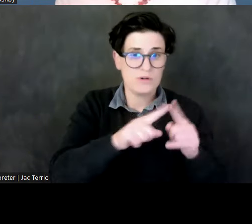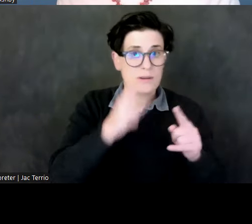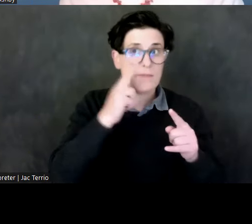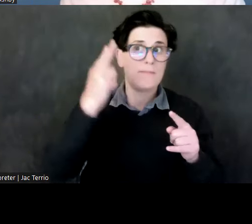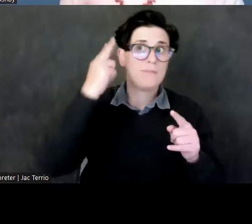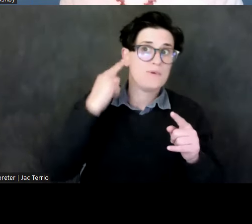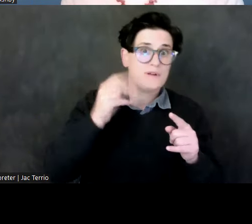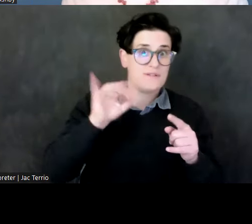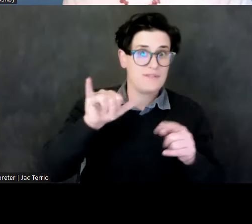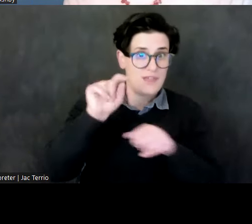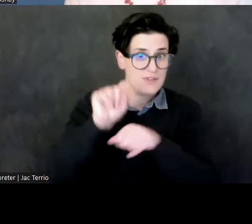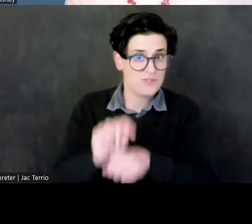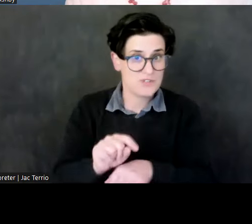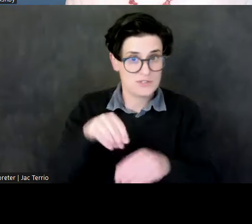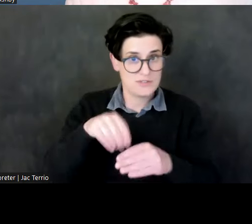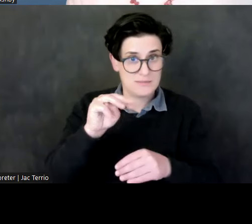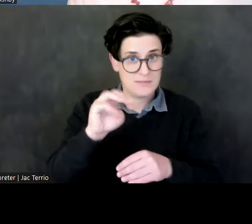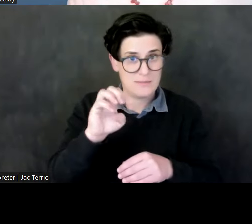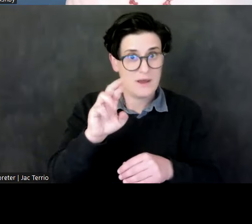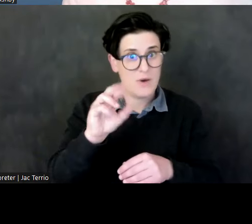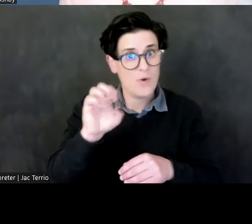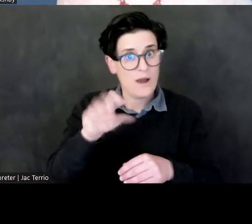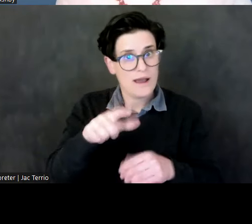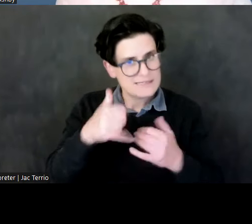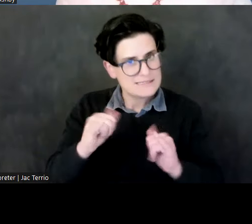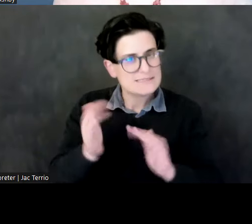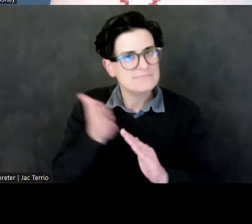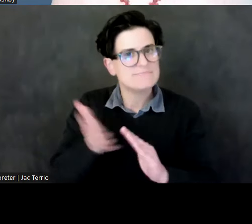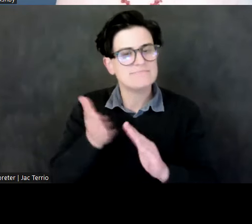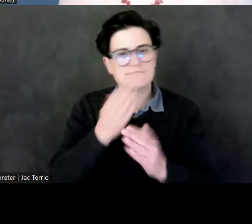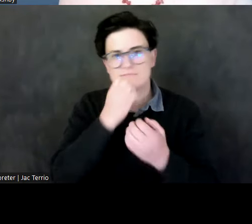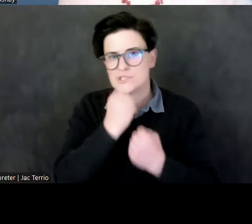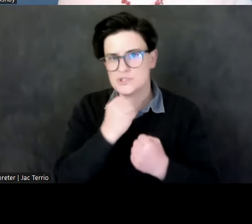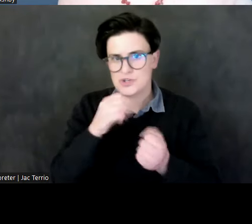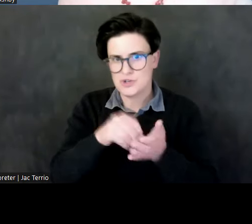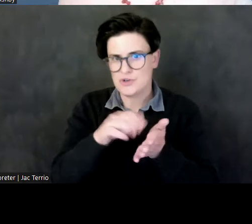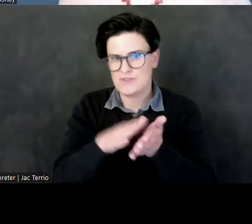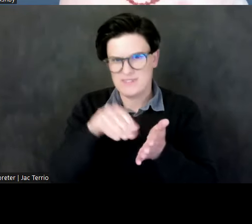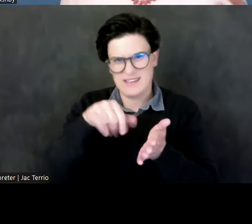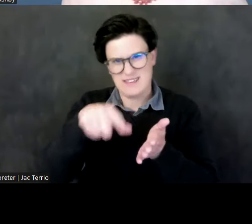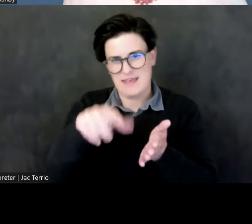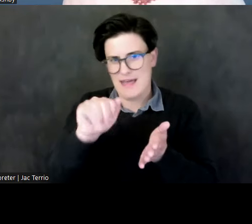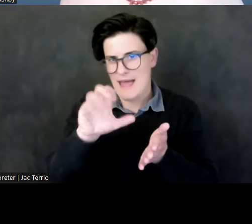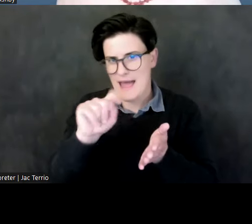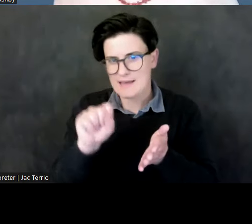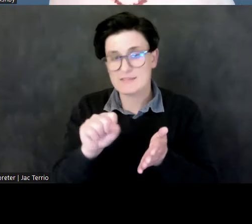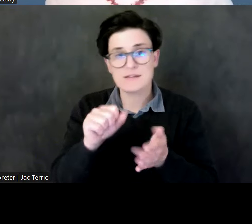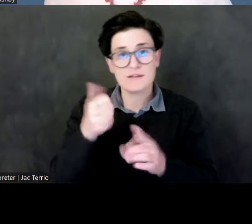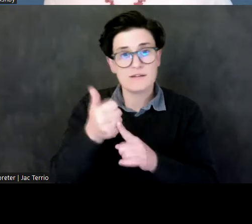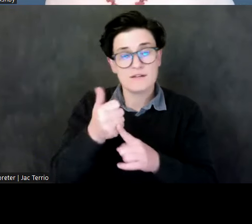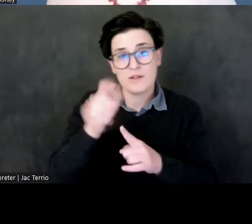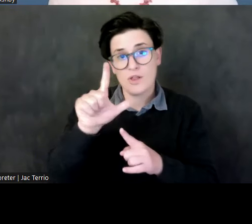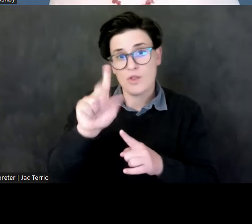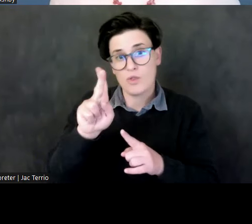tradition in Meroi stays alive and is preserved in the Acts. And so Luke, to whom